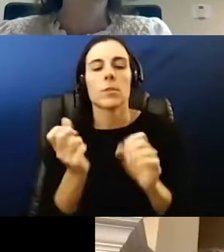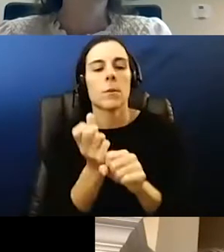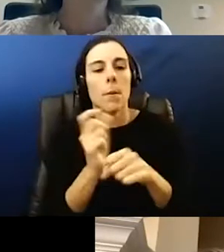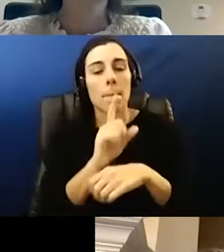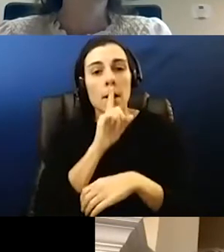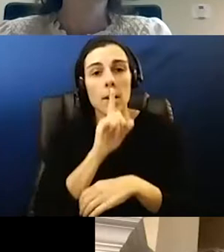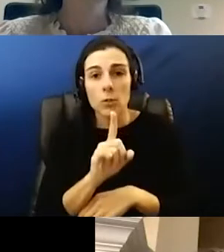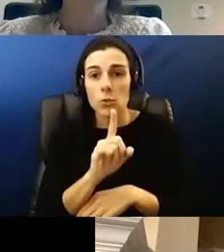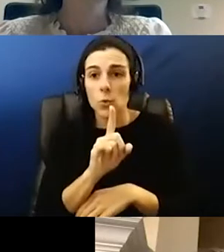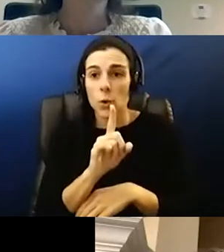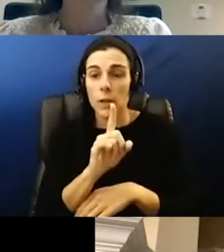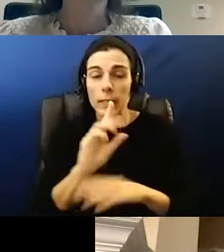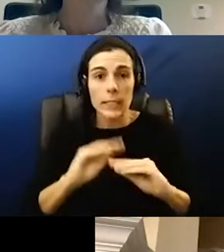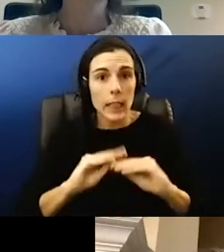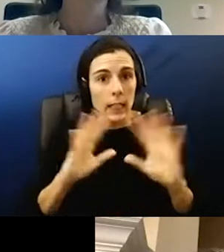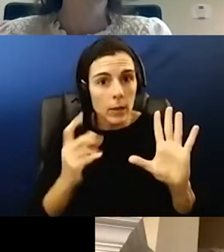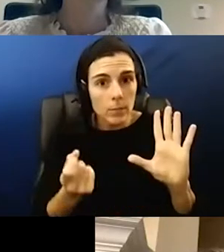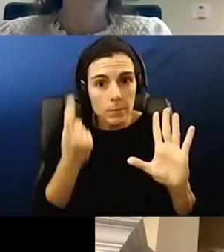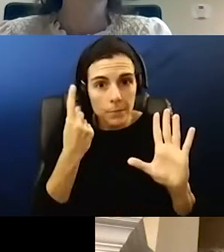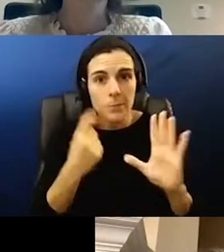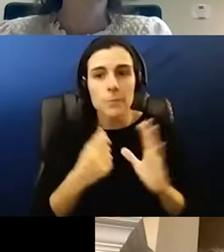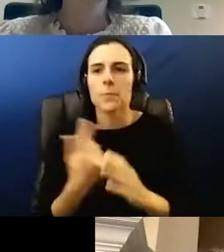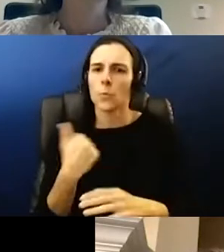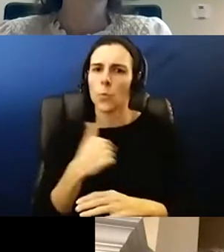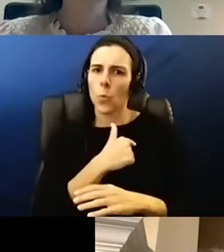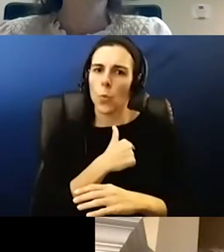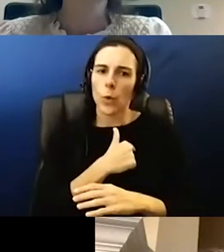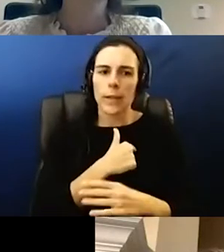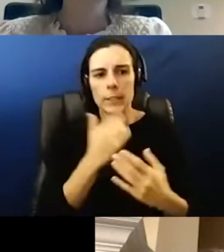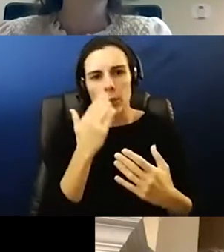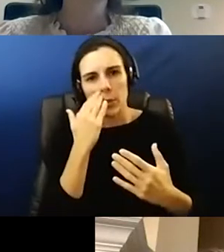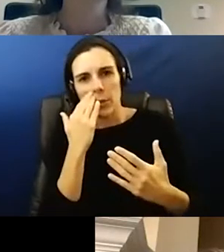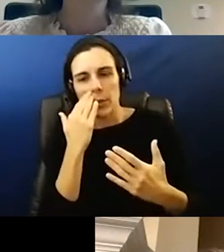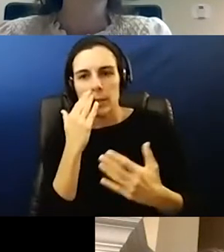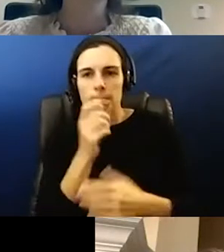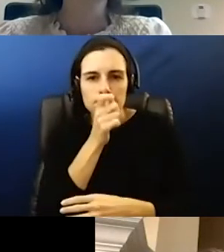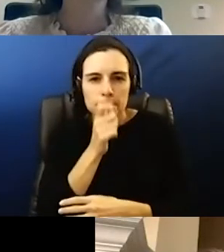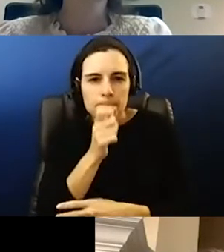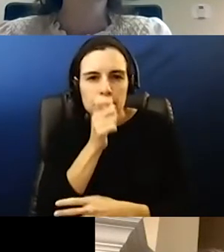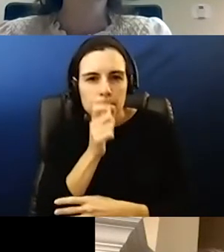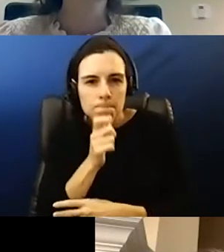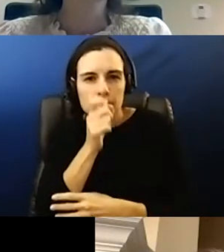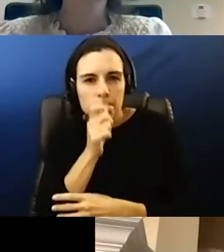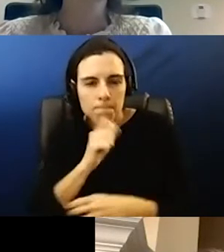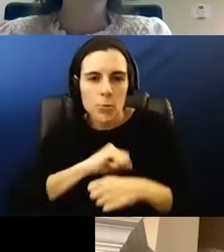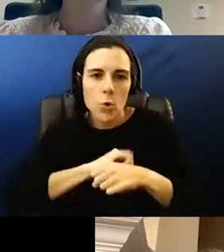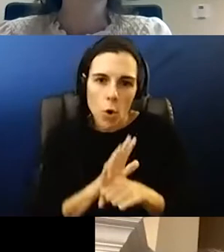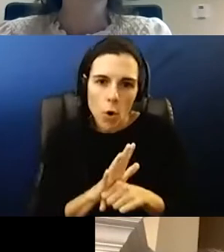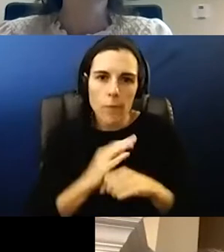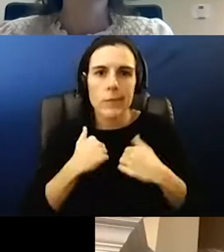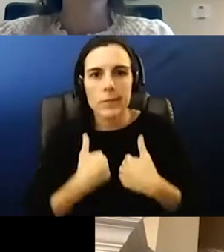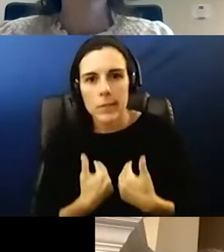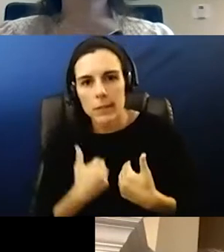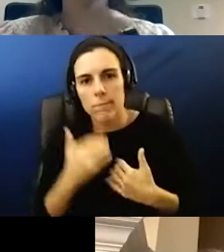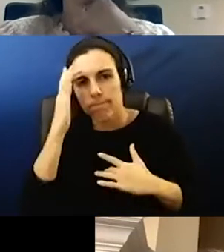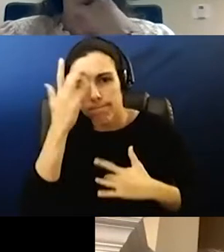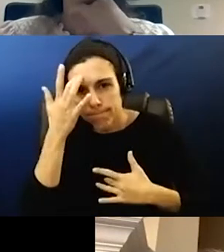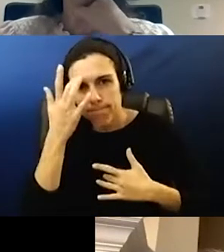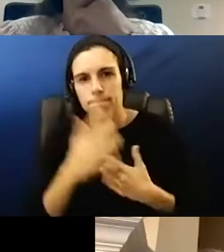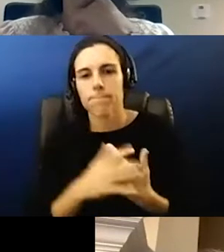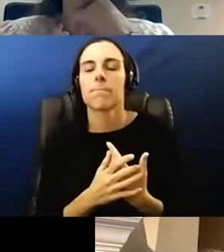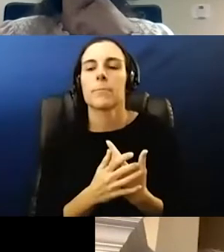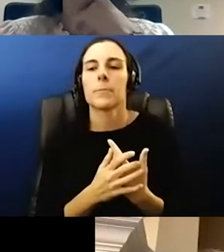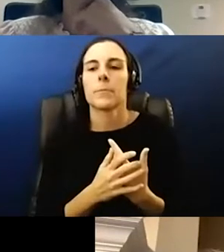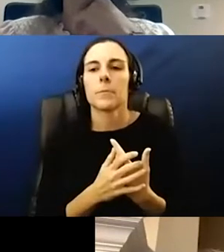that it's really clear, because we're all a little suffering from COVID fatigue, we're all a little tired of it. And